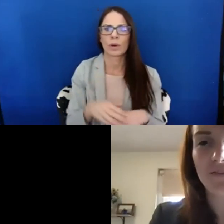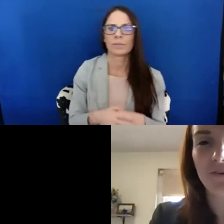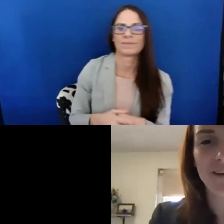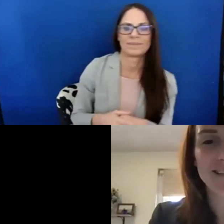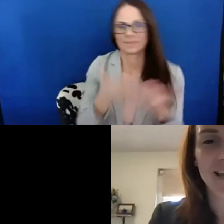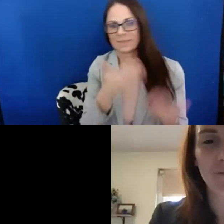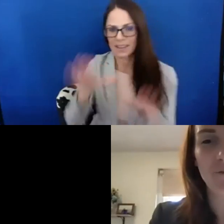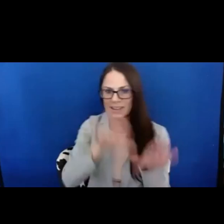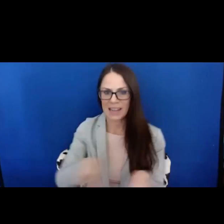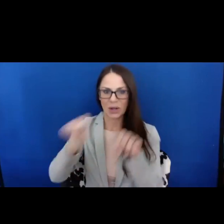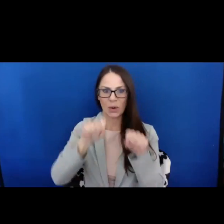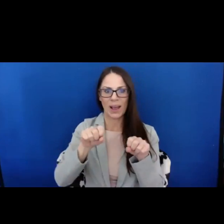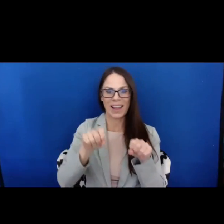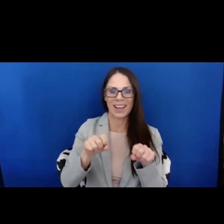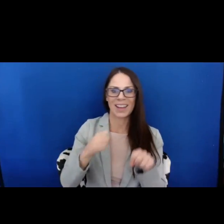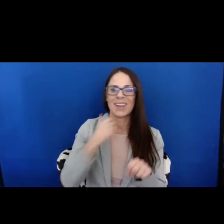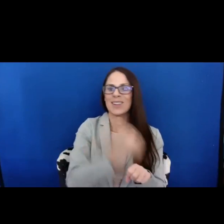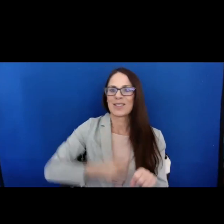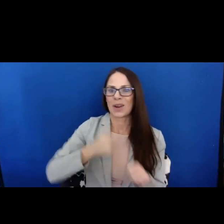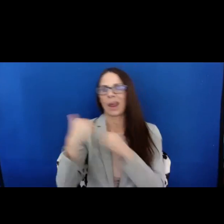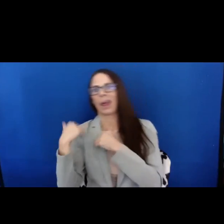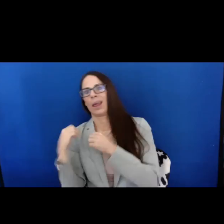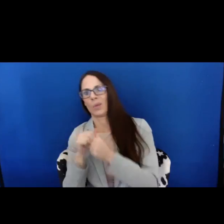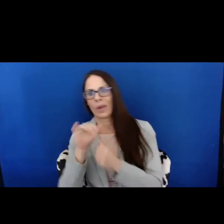Sorry to saddle you with that acronym, Joel.